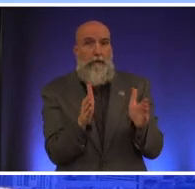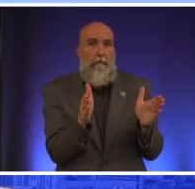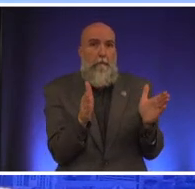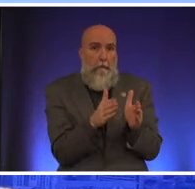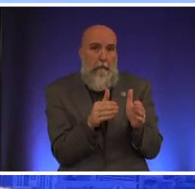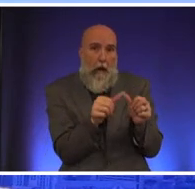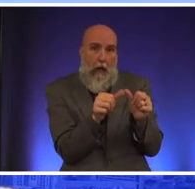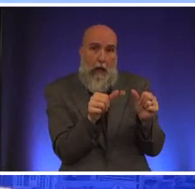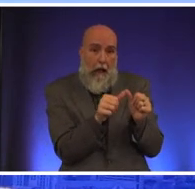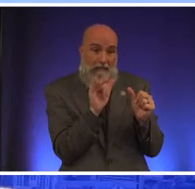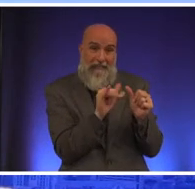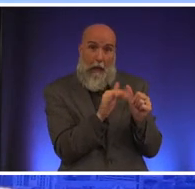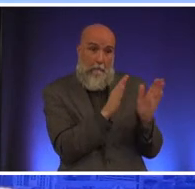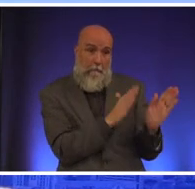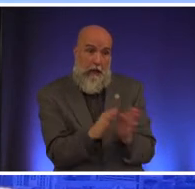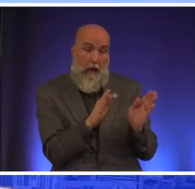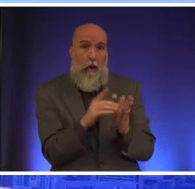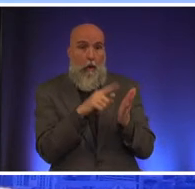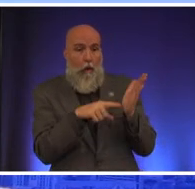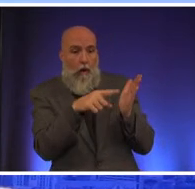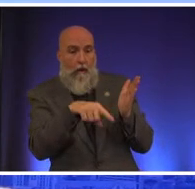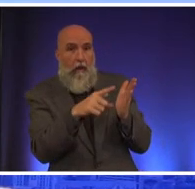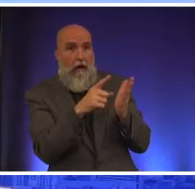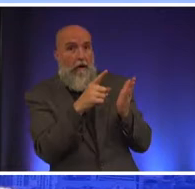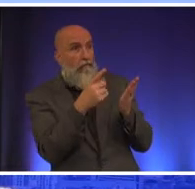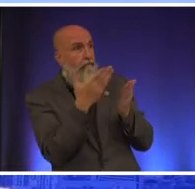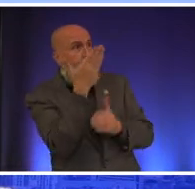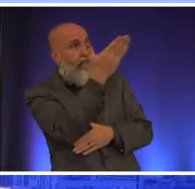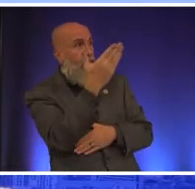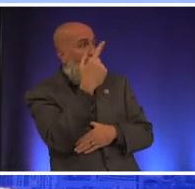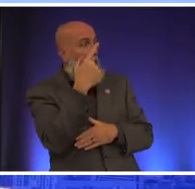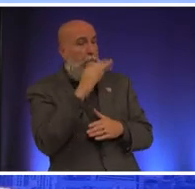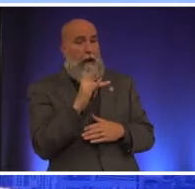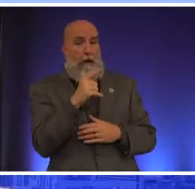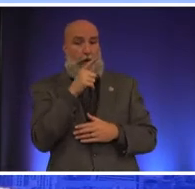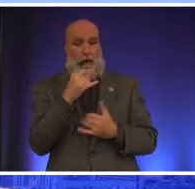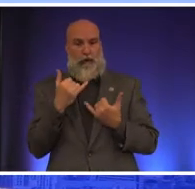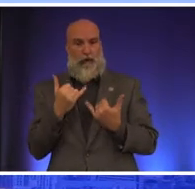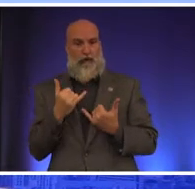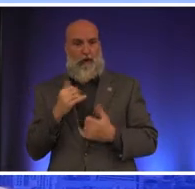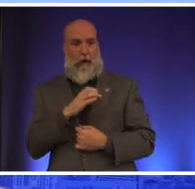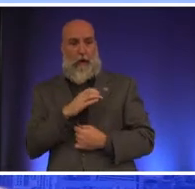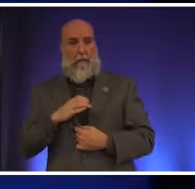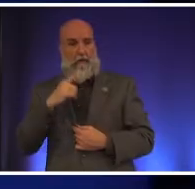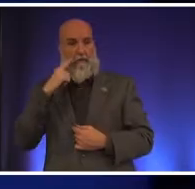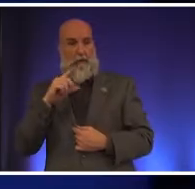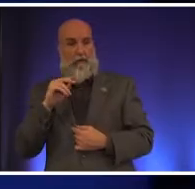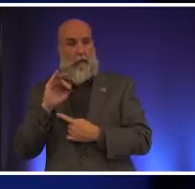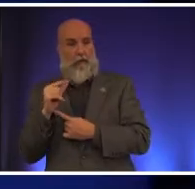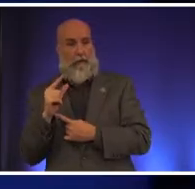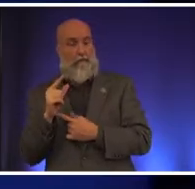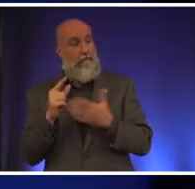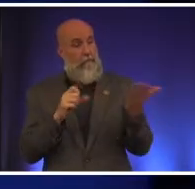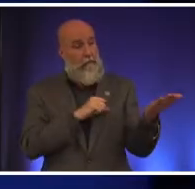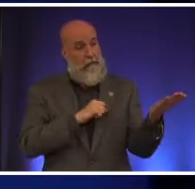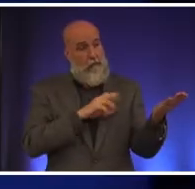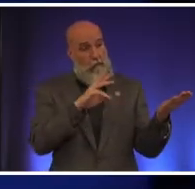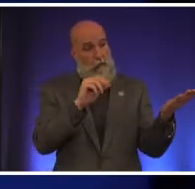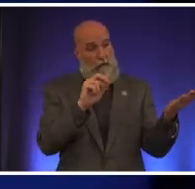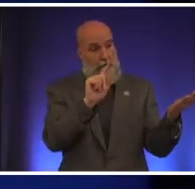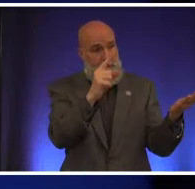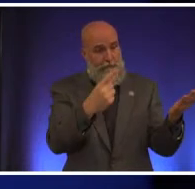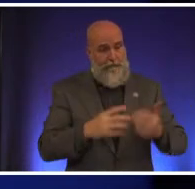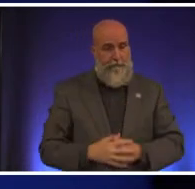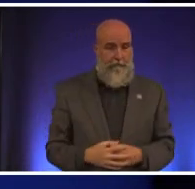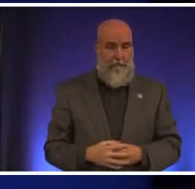planning as requested by some currently serving zoning commissioners senator watson sure one of the